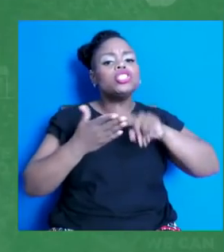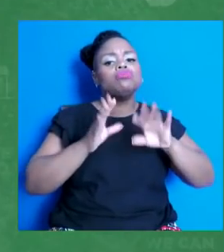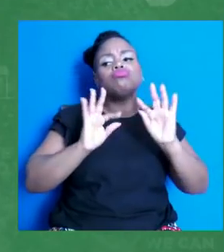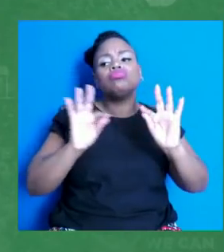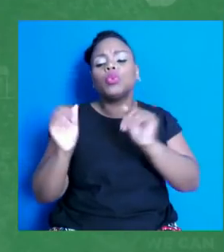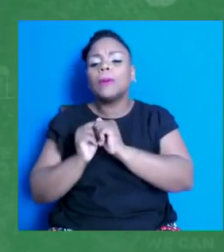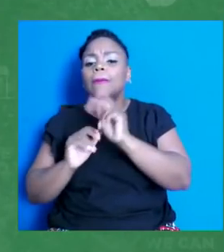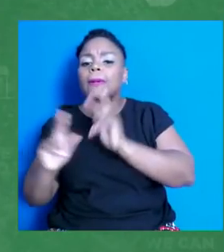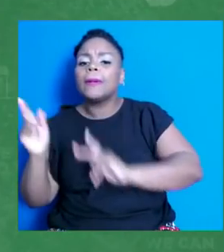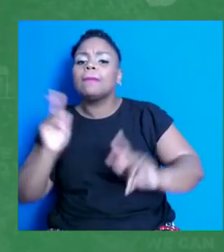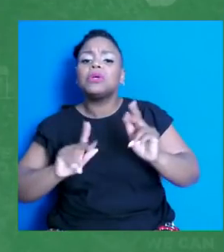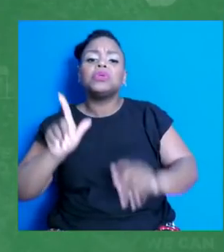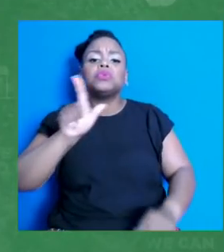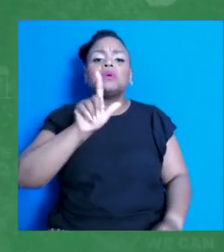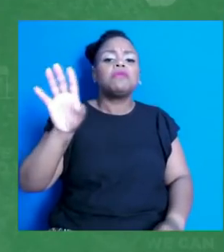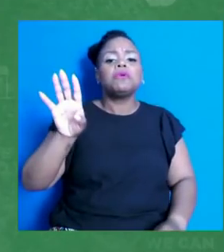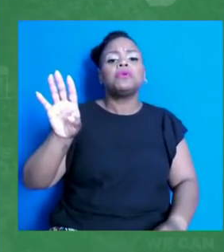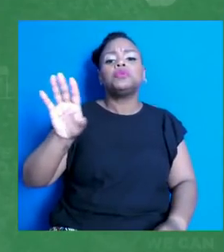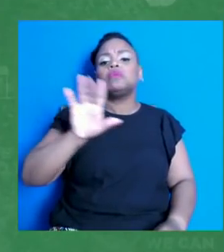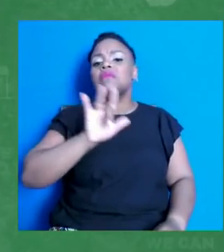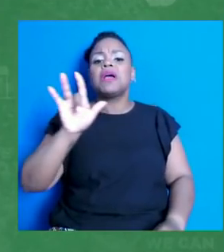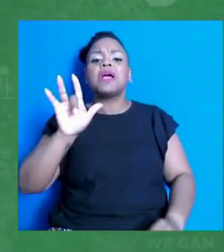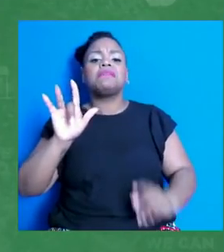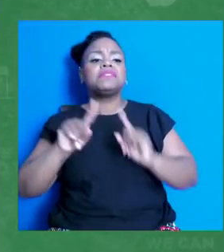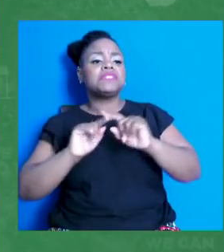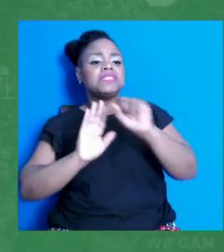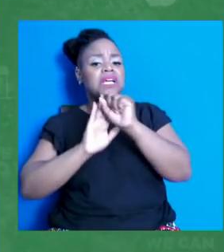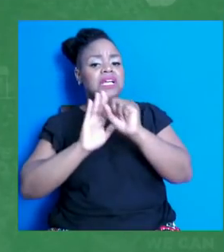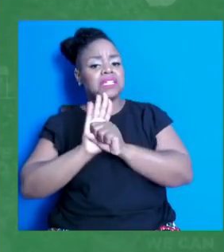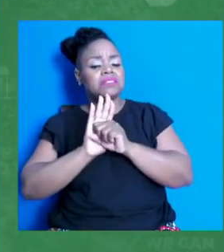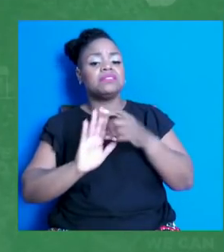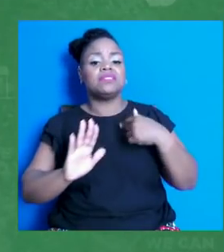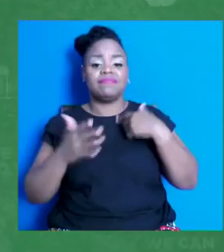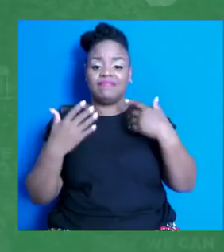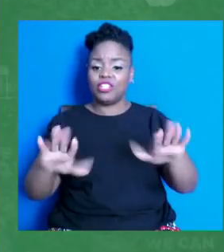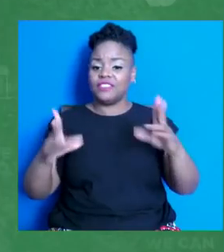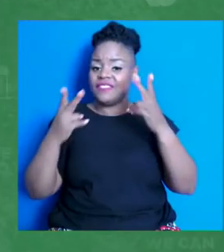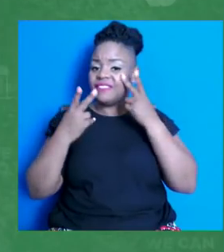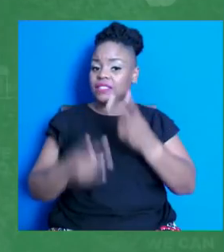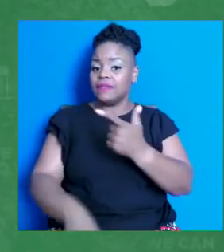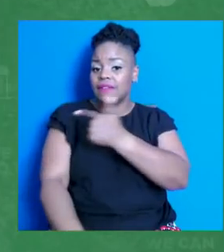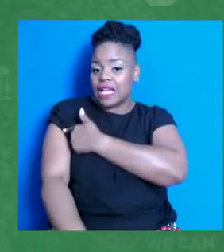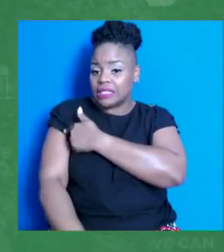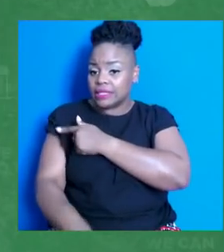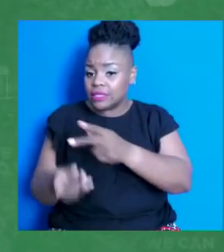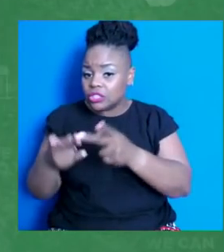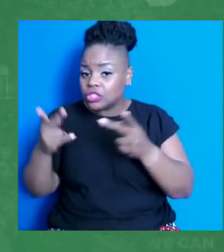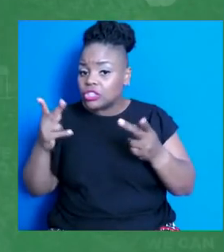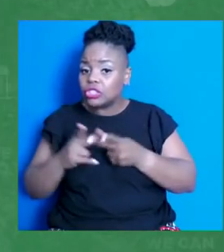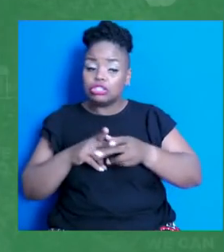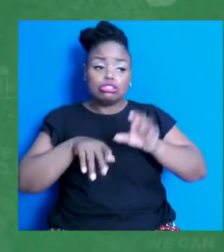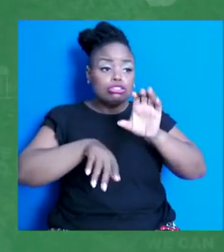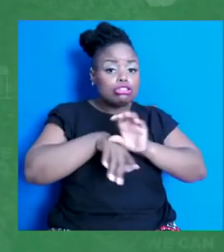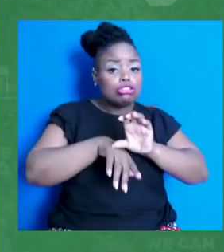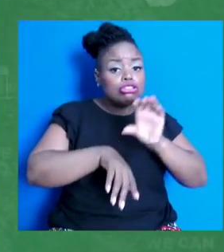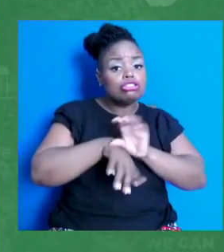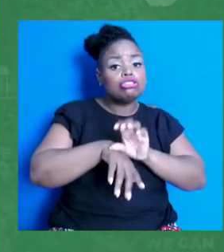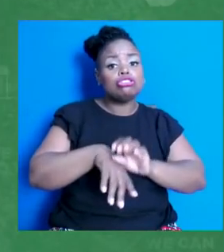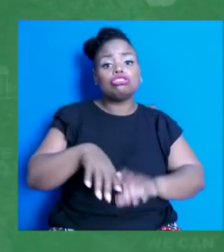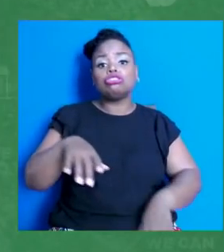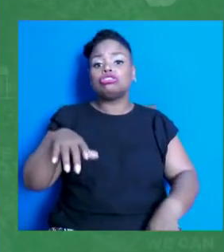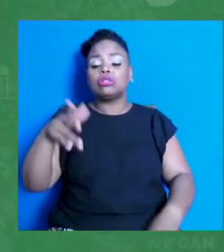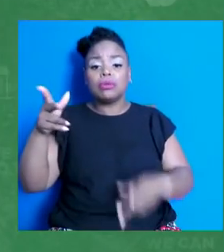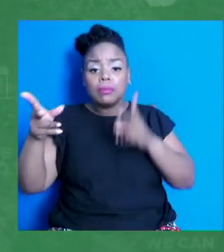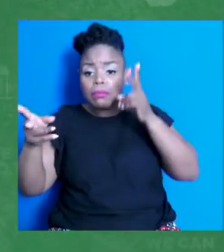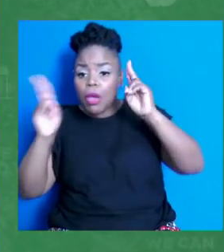states. I've visited vaccination sites at churches, barbershops, stadiums and schools. I saw